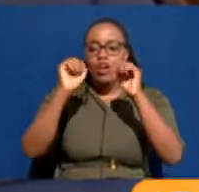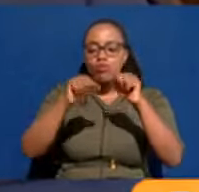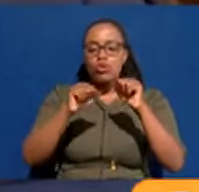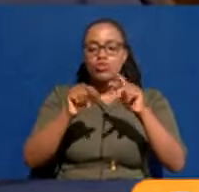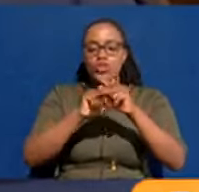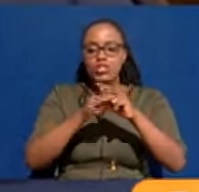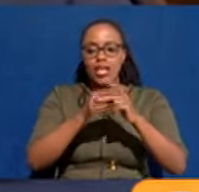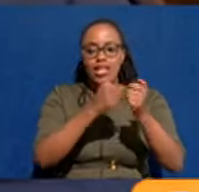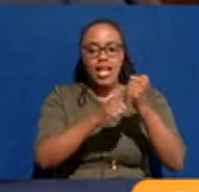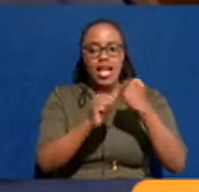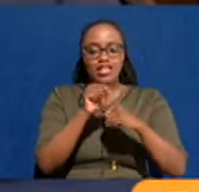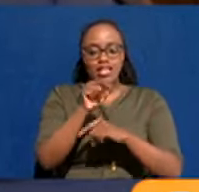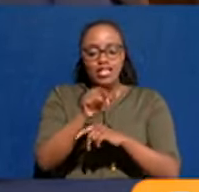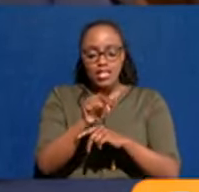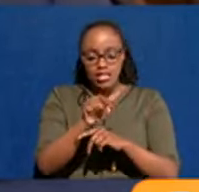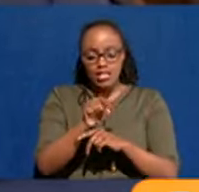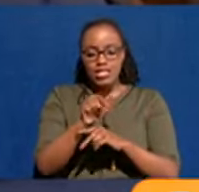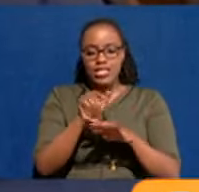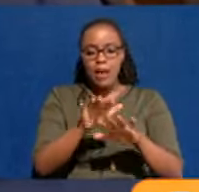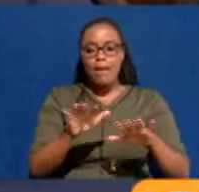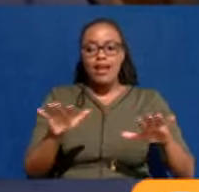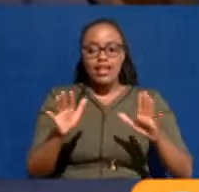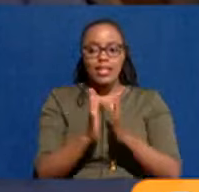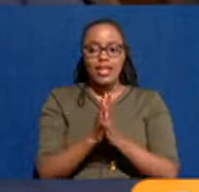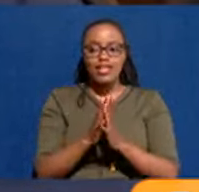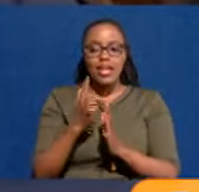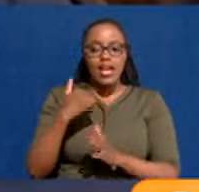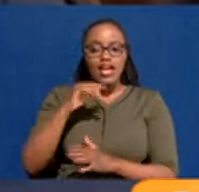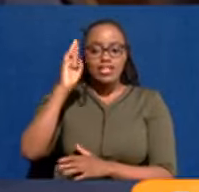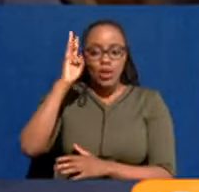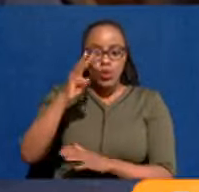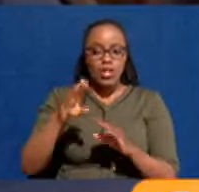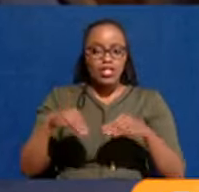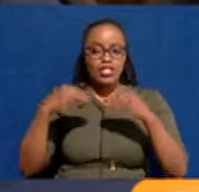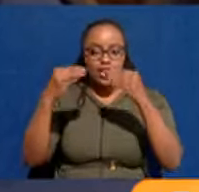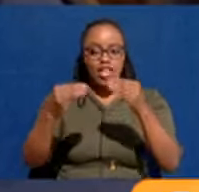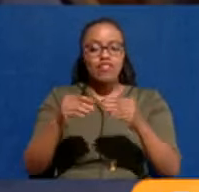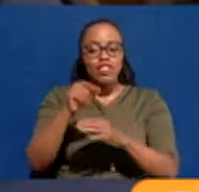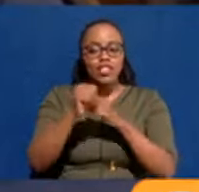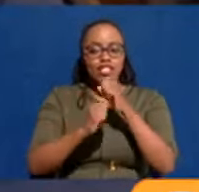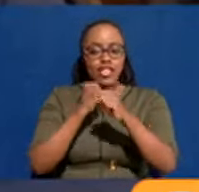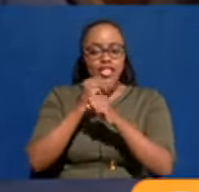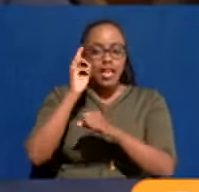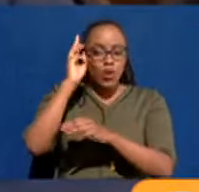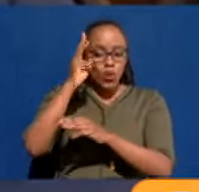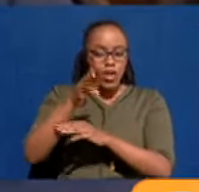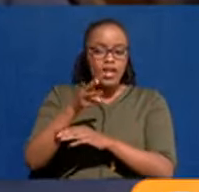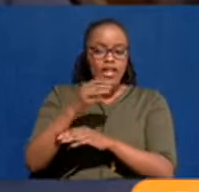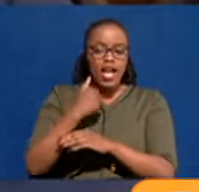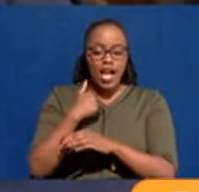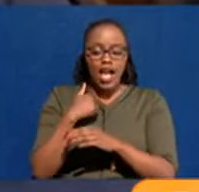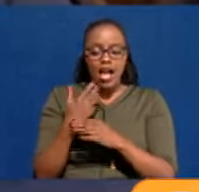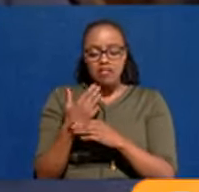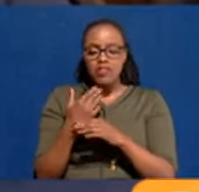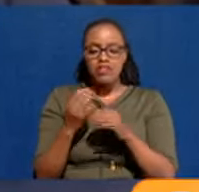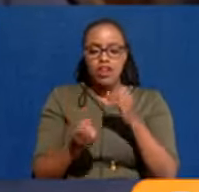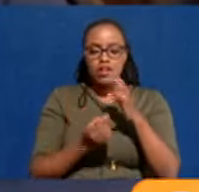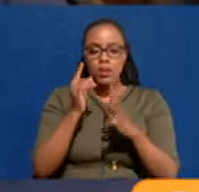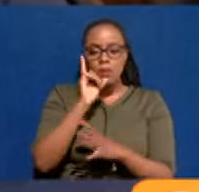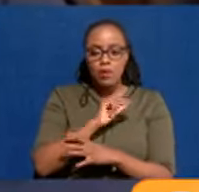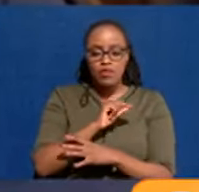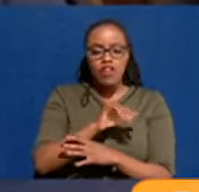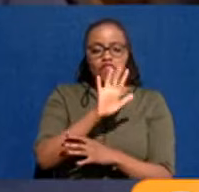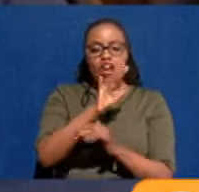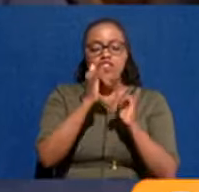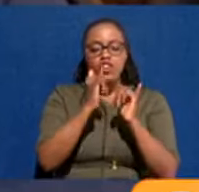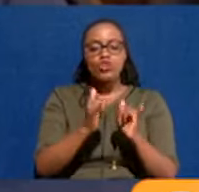ground in some of these markets. And we are going to be able to deliver this year. We are going to break ground for five of these new